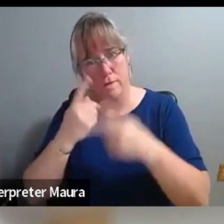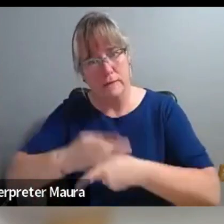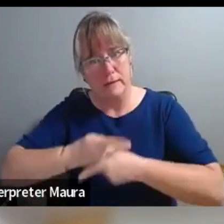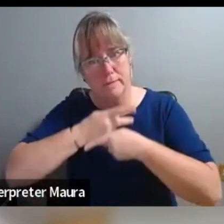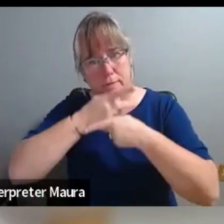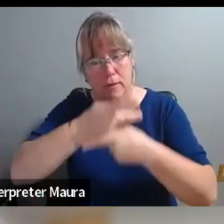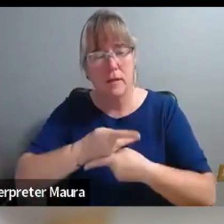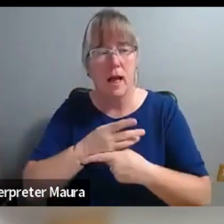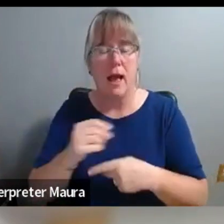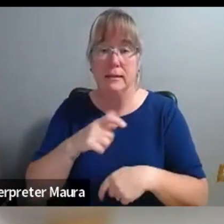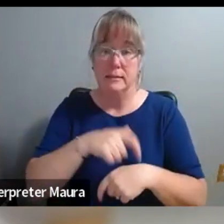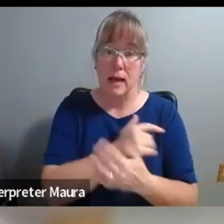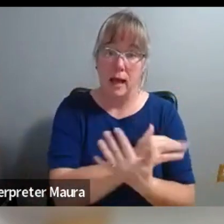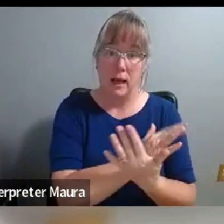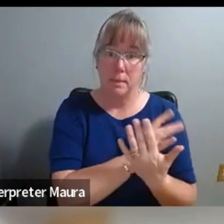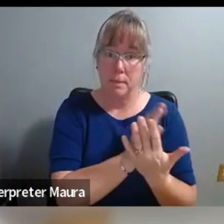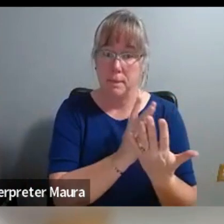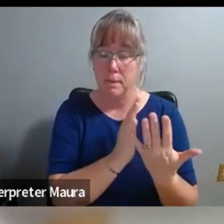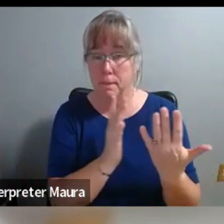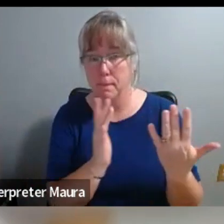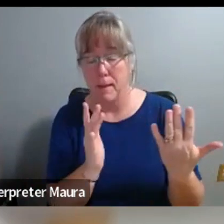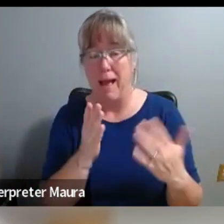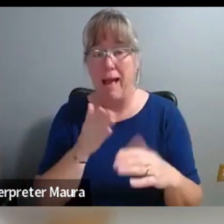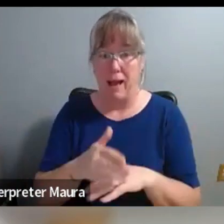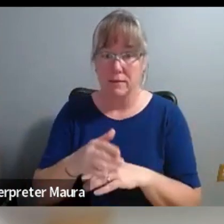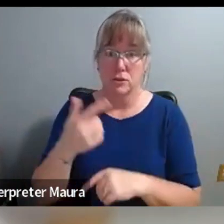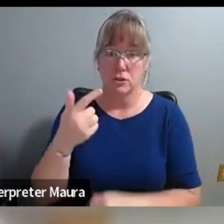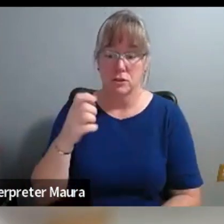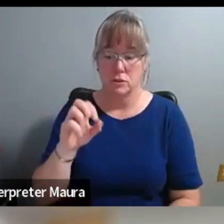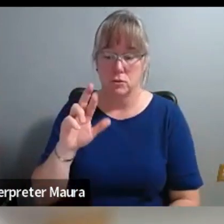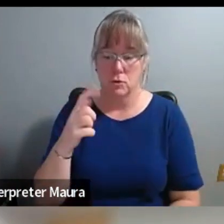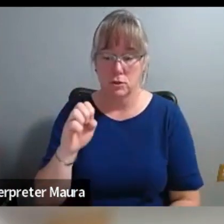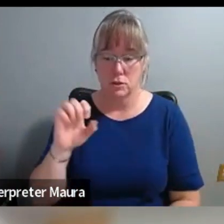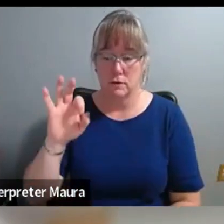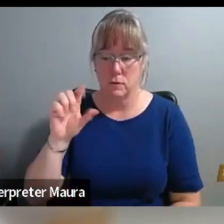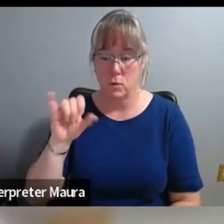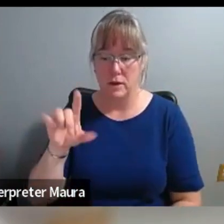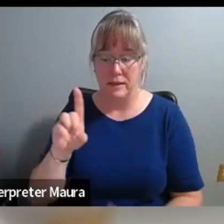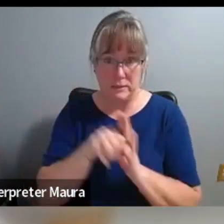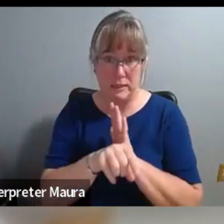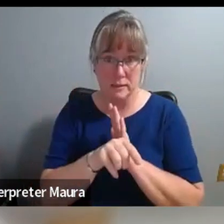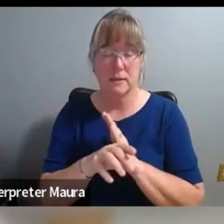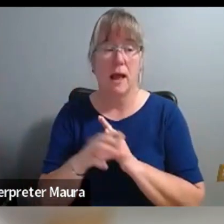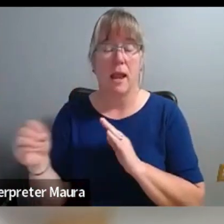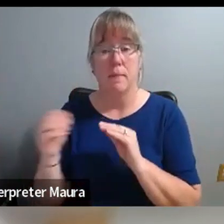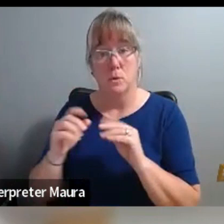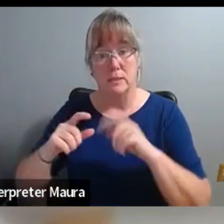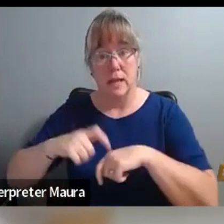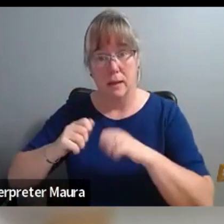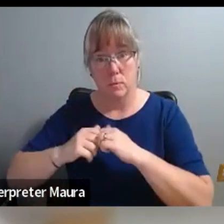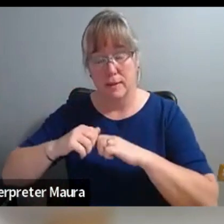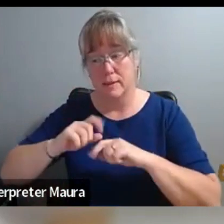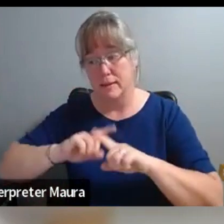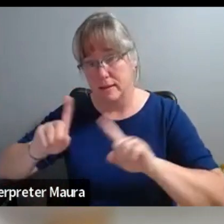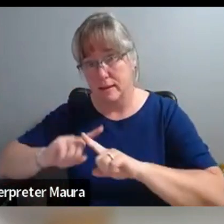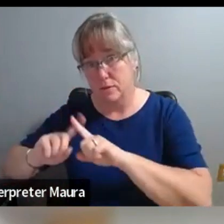from after the, the killing of George Floyd and had more time and more time with the different people we interviewed